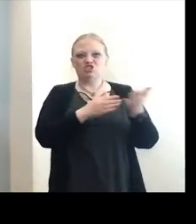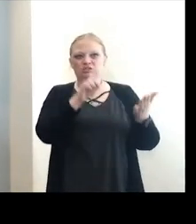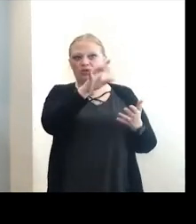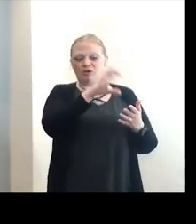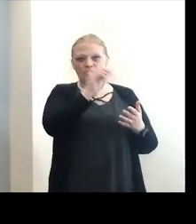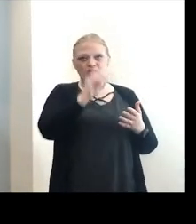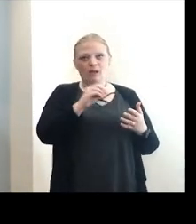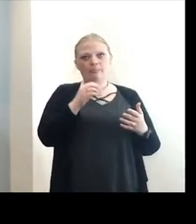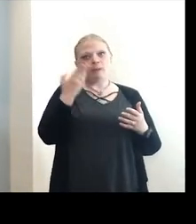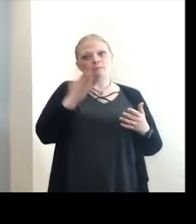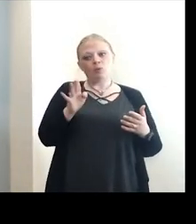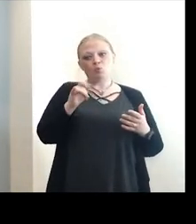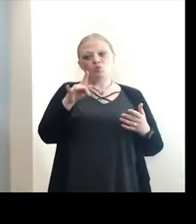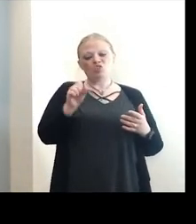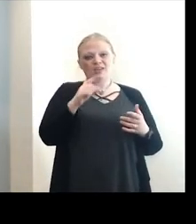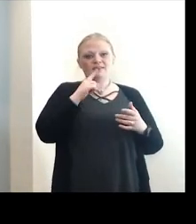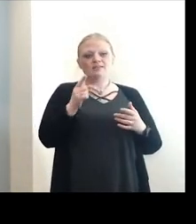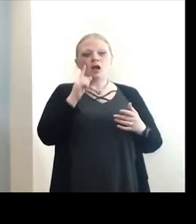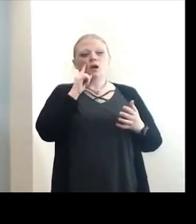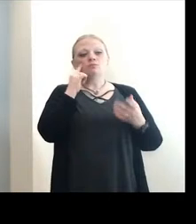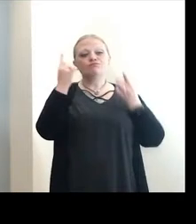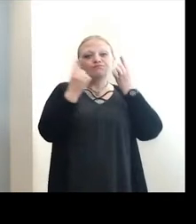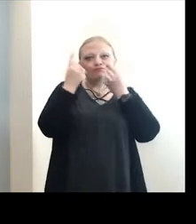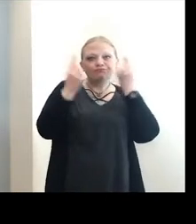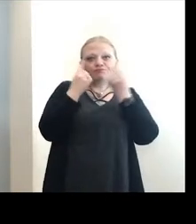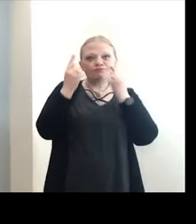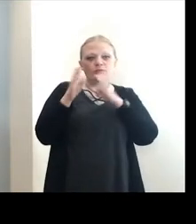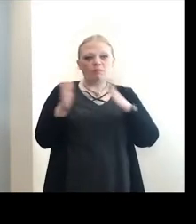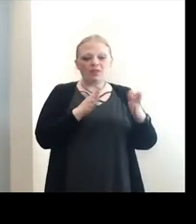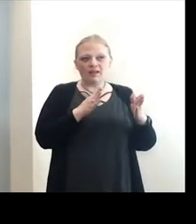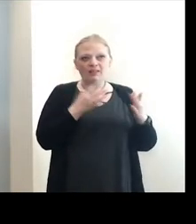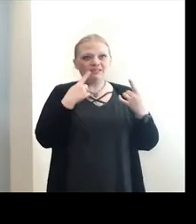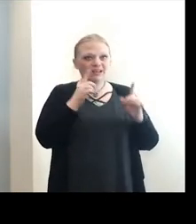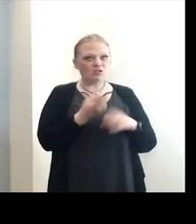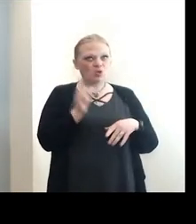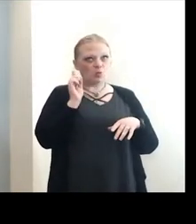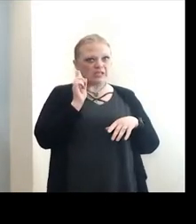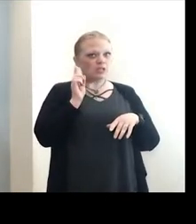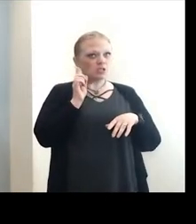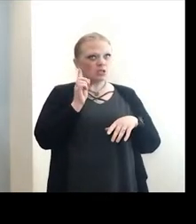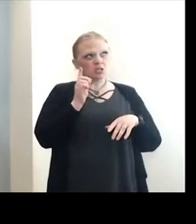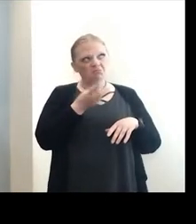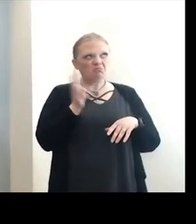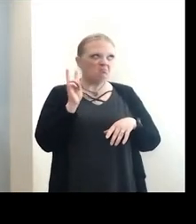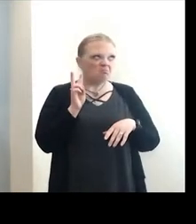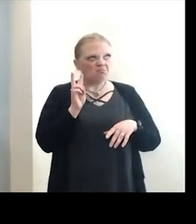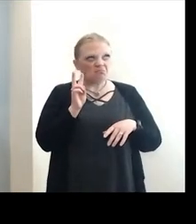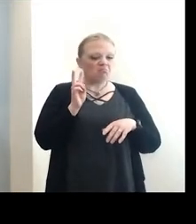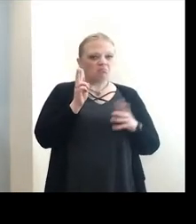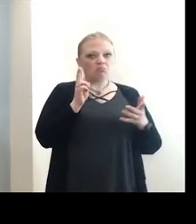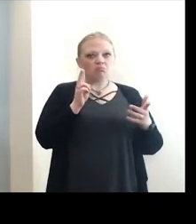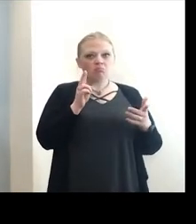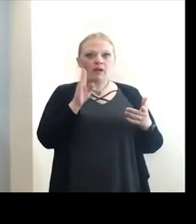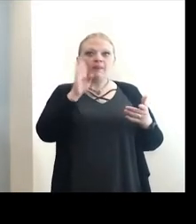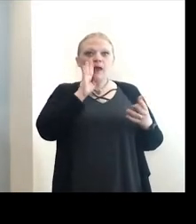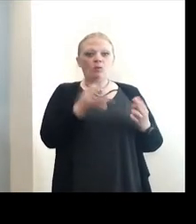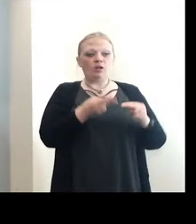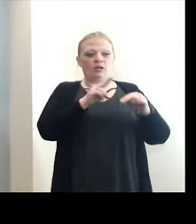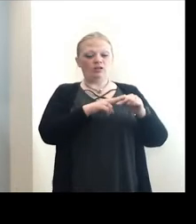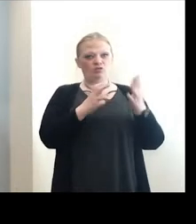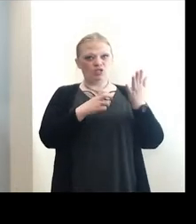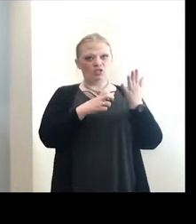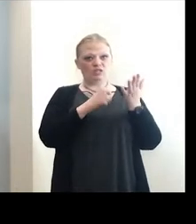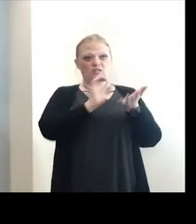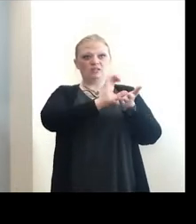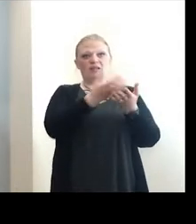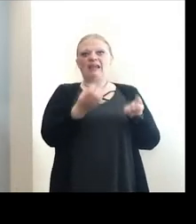the plan that they announced approximately a week or so ago. And I think they're actually, they are going to increase the ticket number.